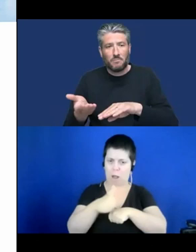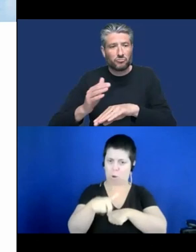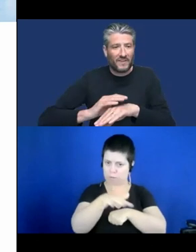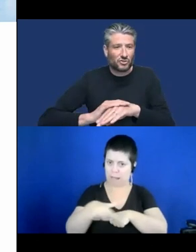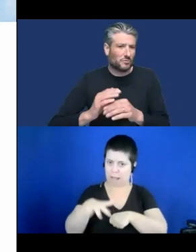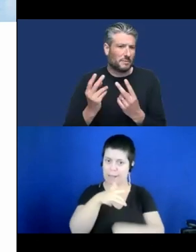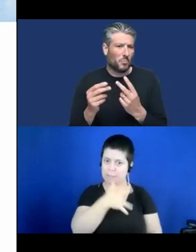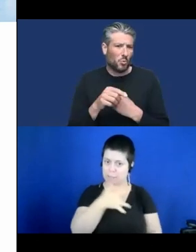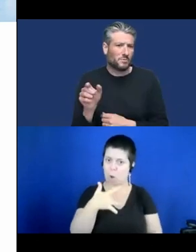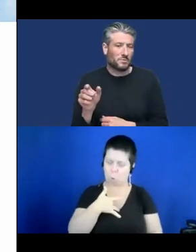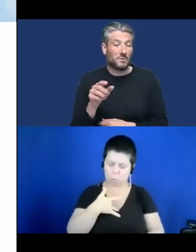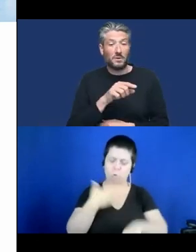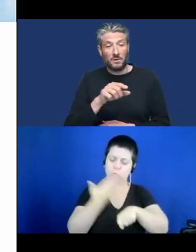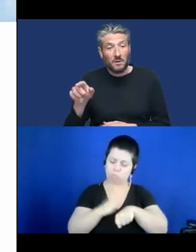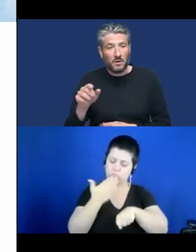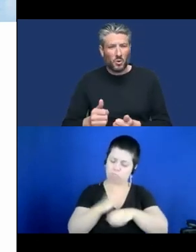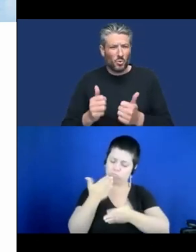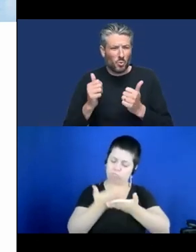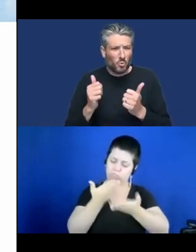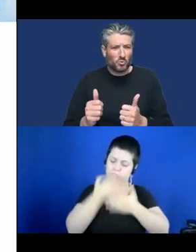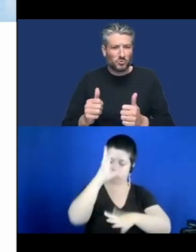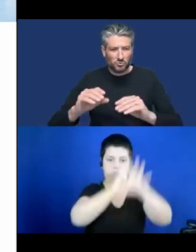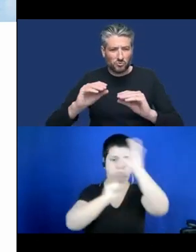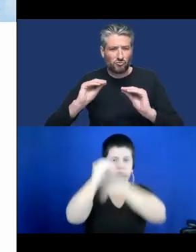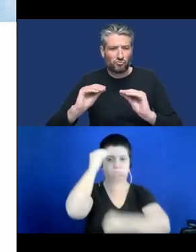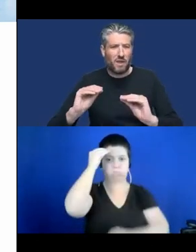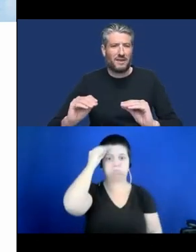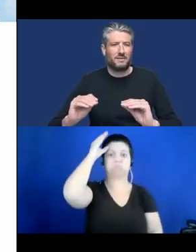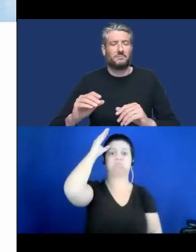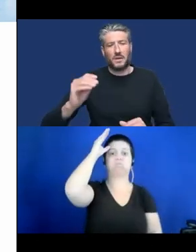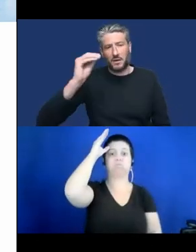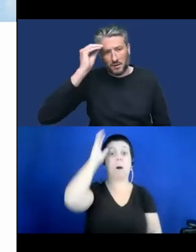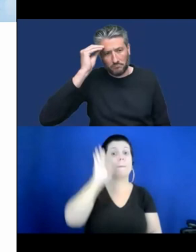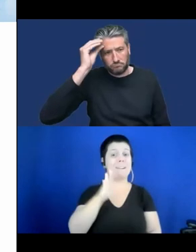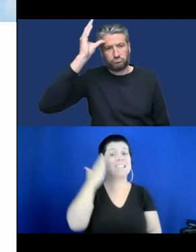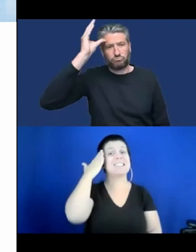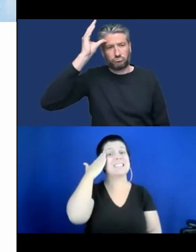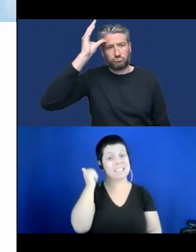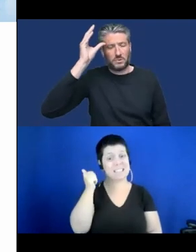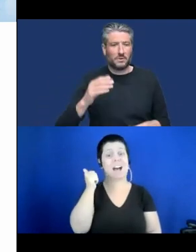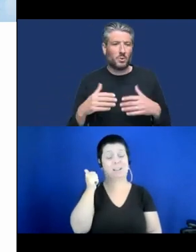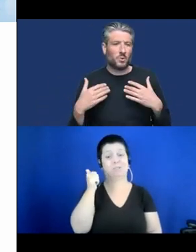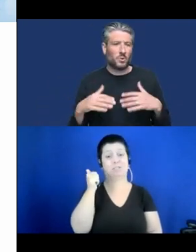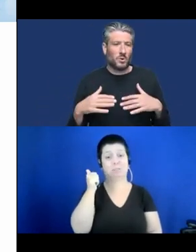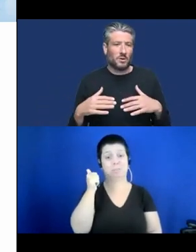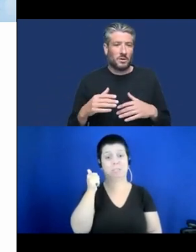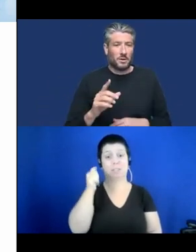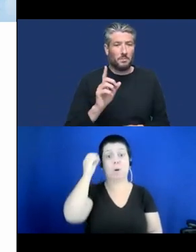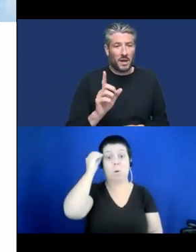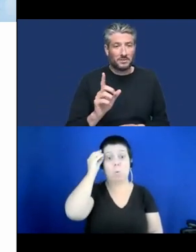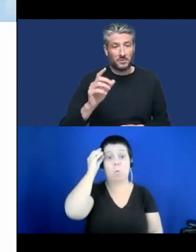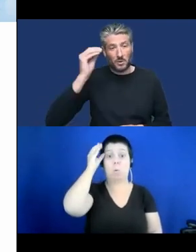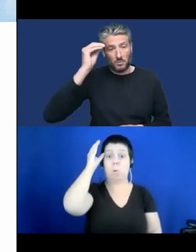good knowledge, but we are very well aware of that this knowledge is all the time growing